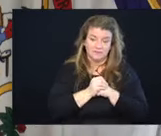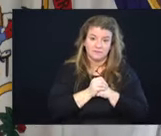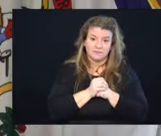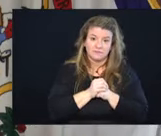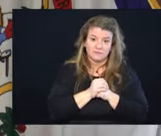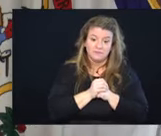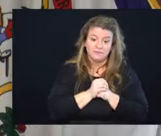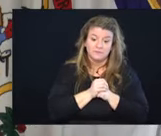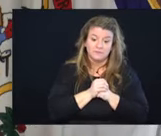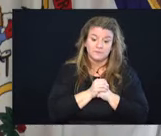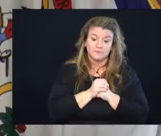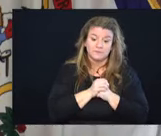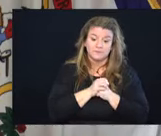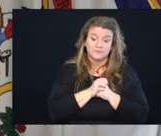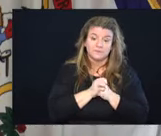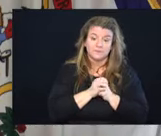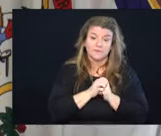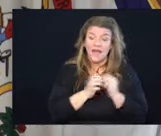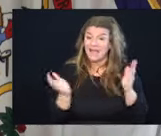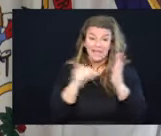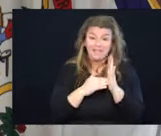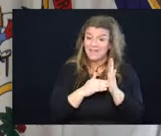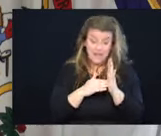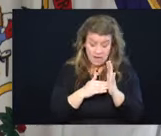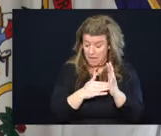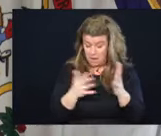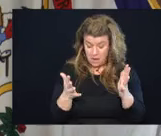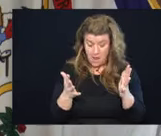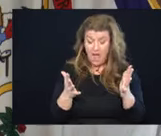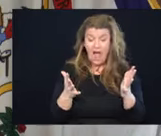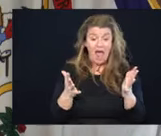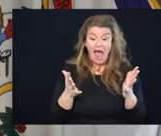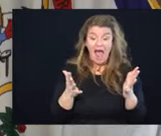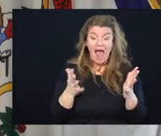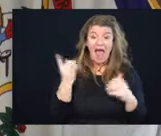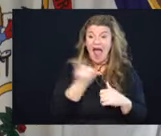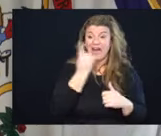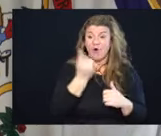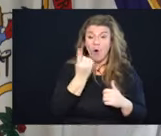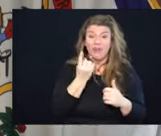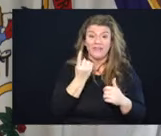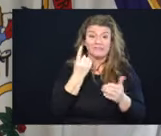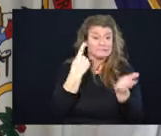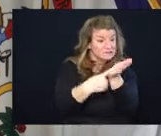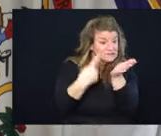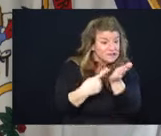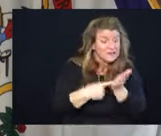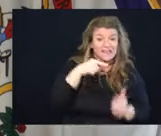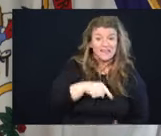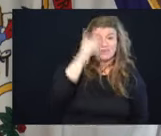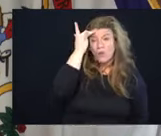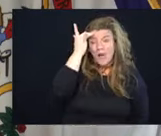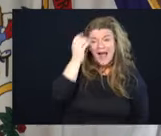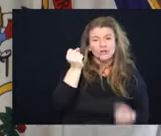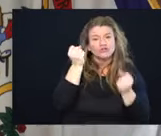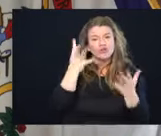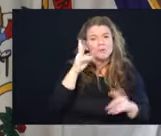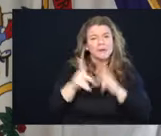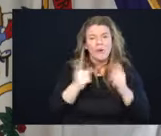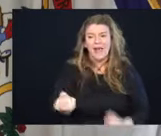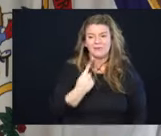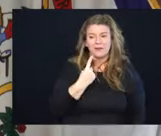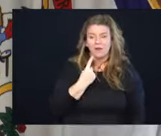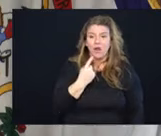you know, again, I've only gone into this because so many people keep coming up to me and say,